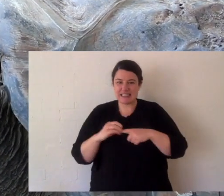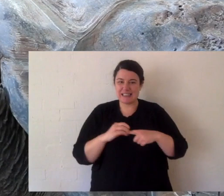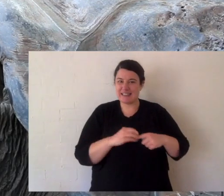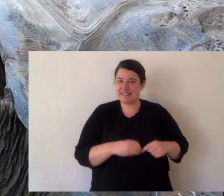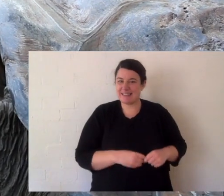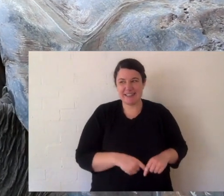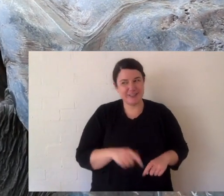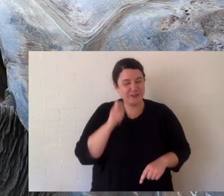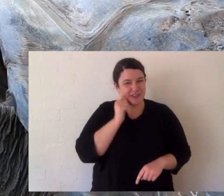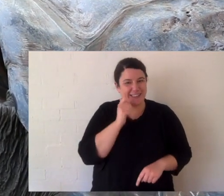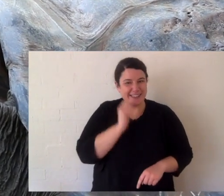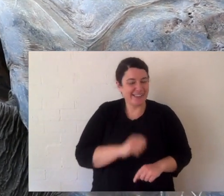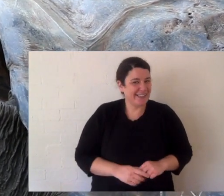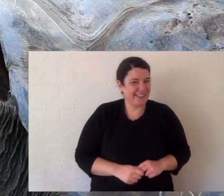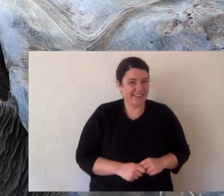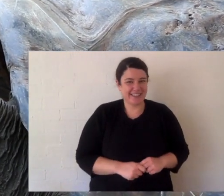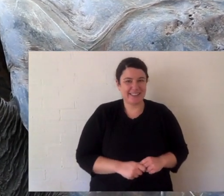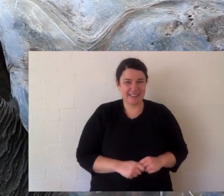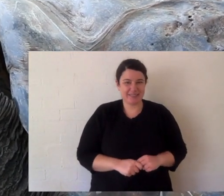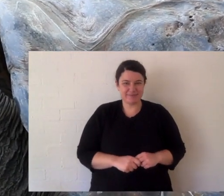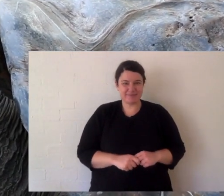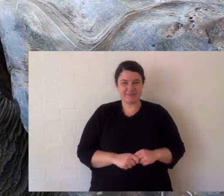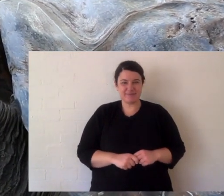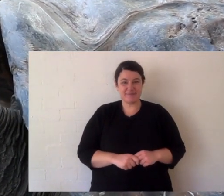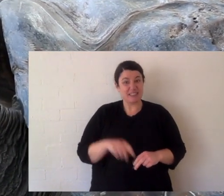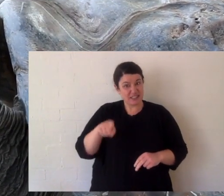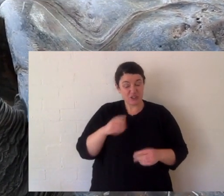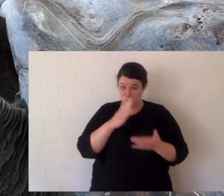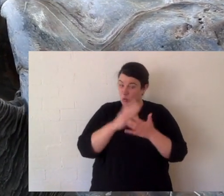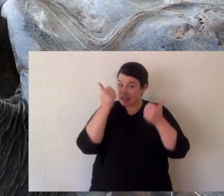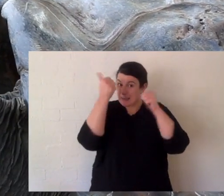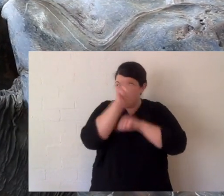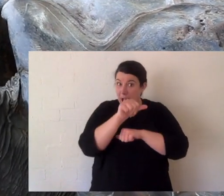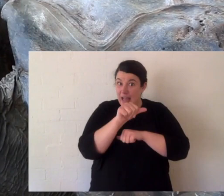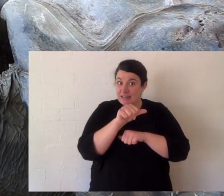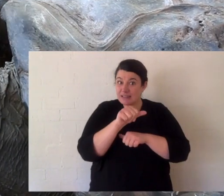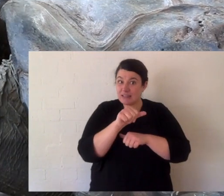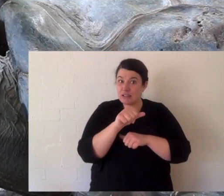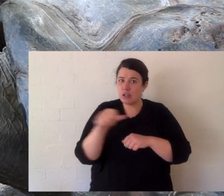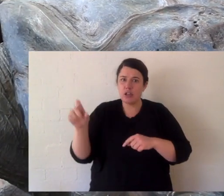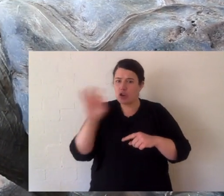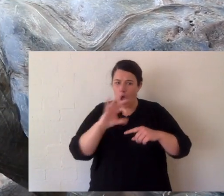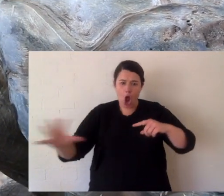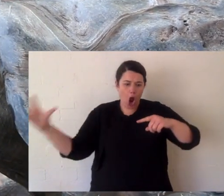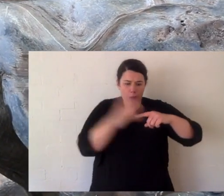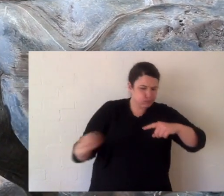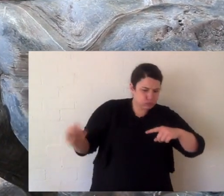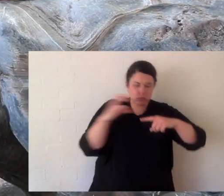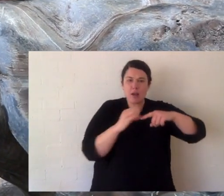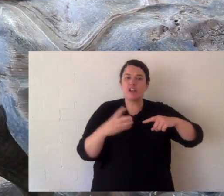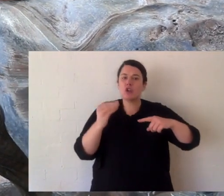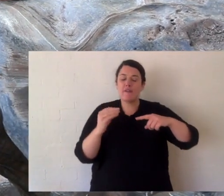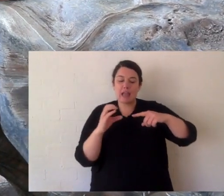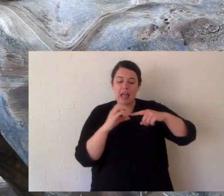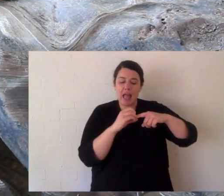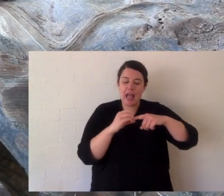See? wants to, look. He wants to take it. He's actually quite intelligent. You think about that. Instead of just chomping at it,